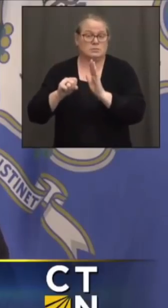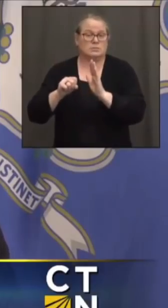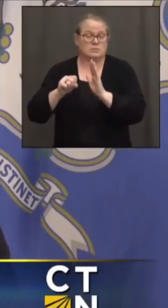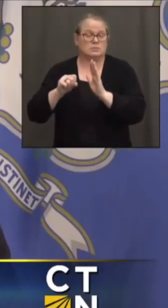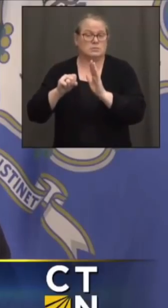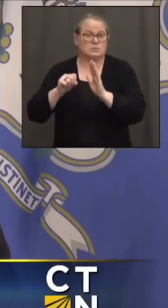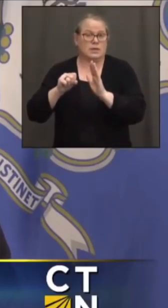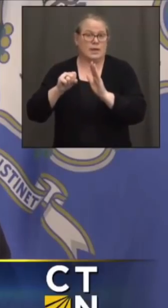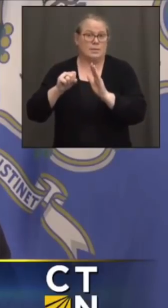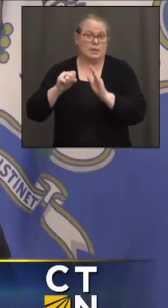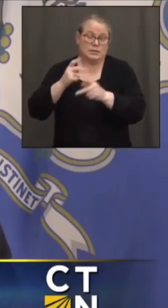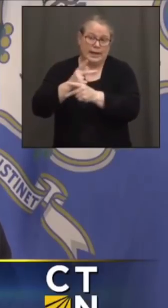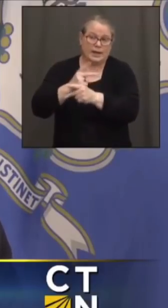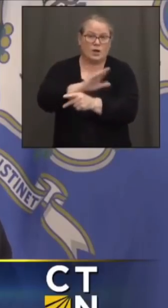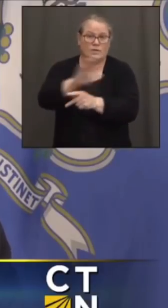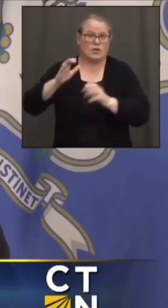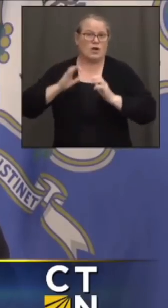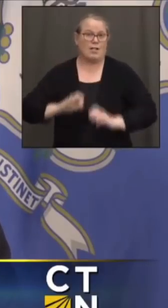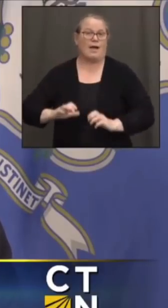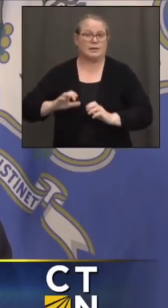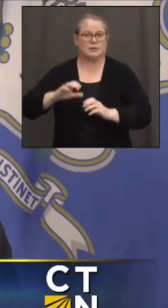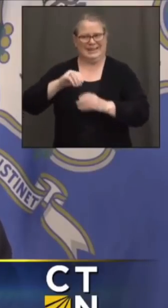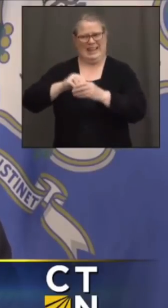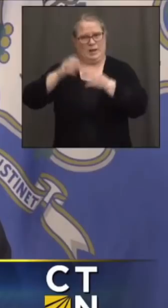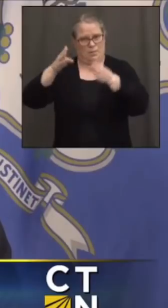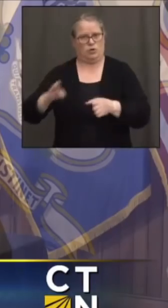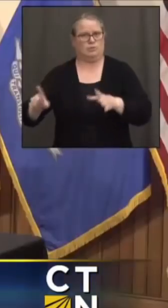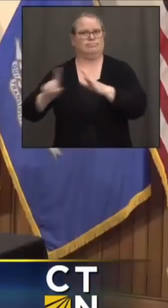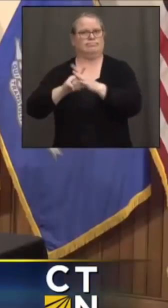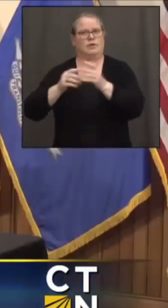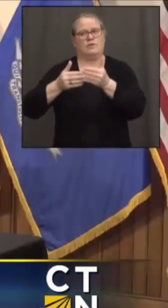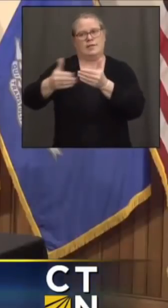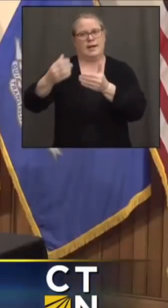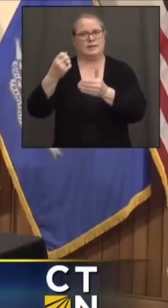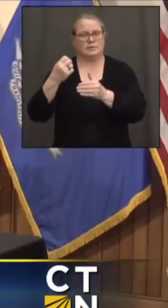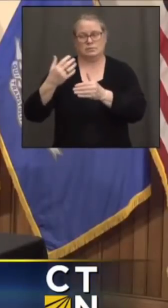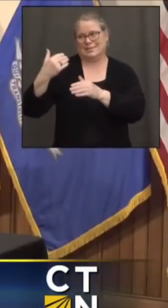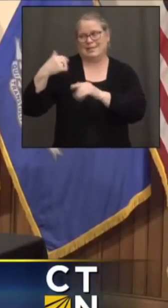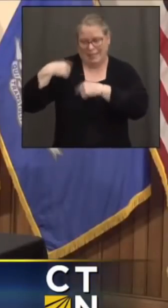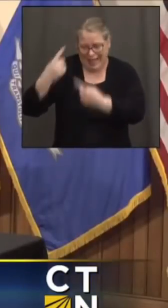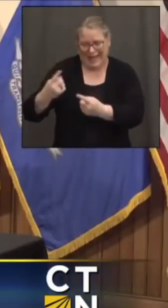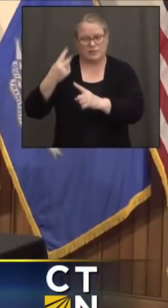in person over the last 12 months. Thank you very much.